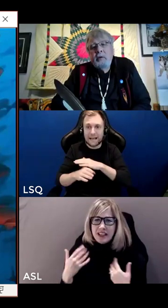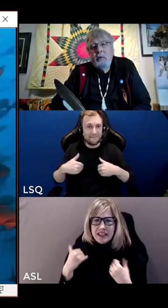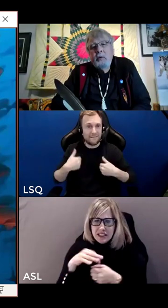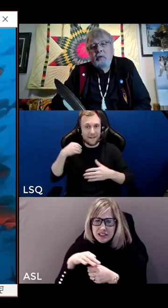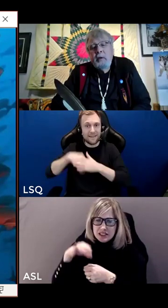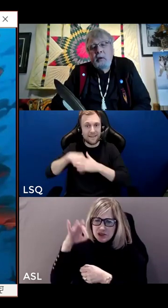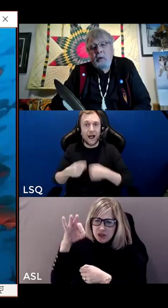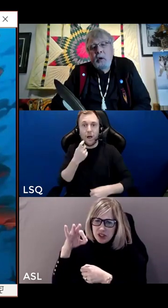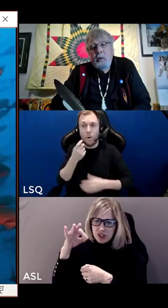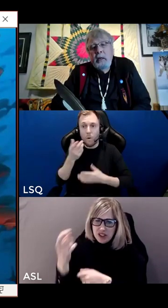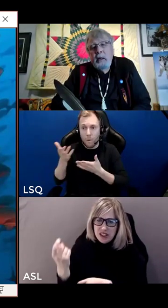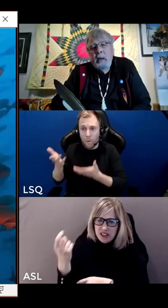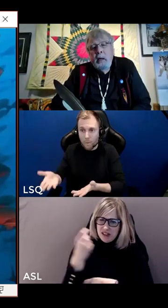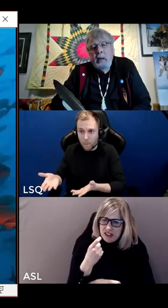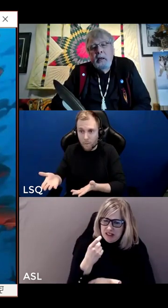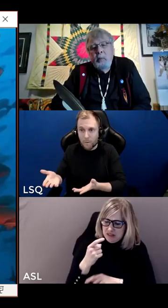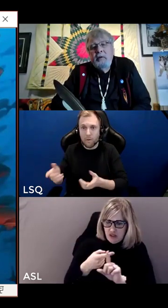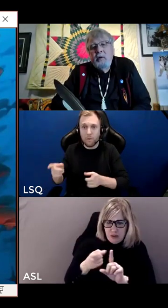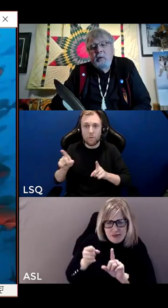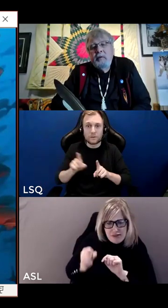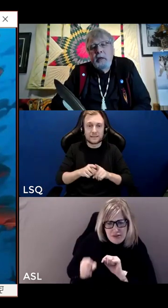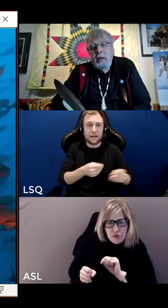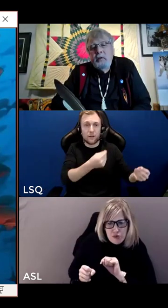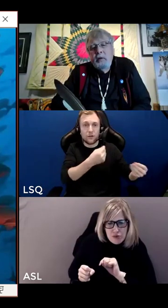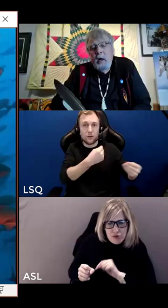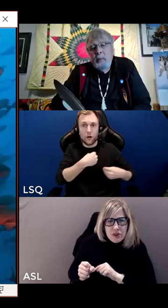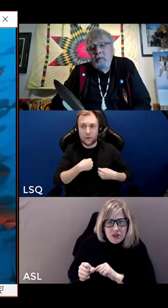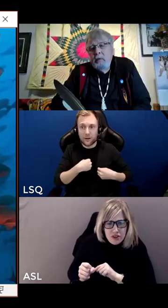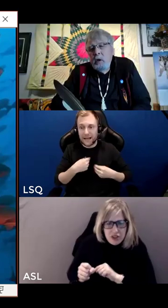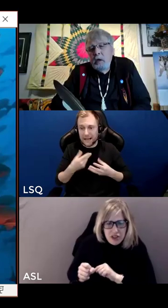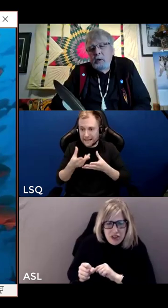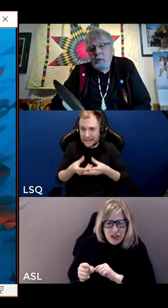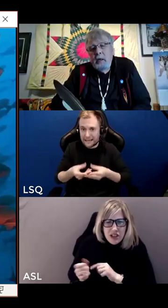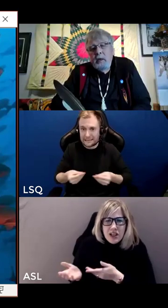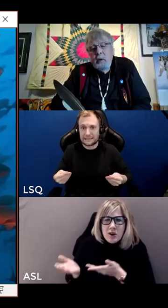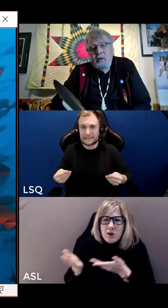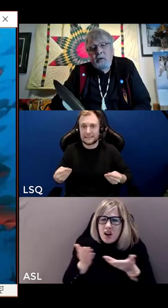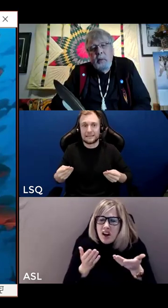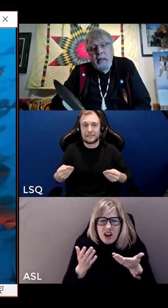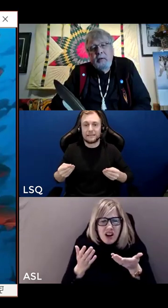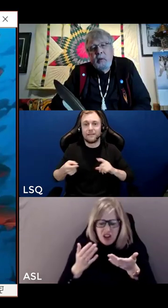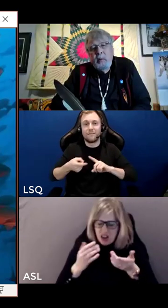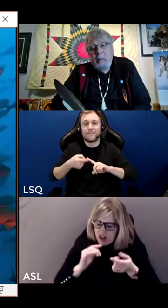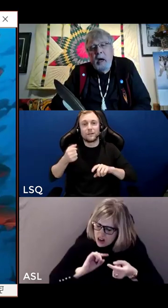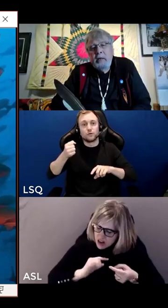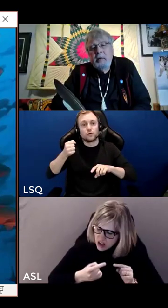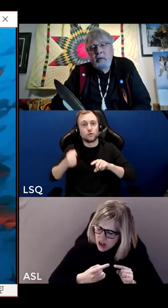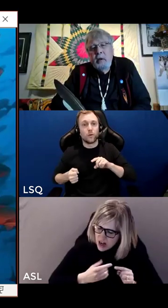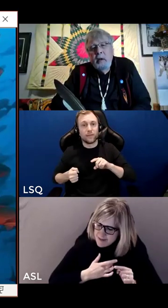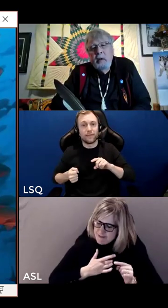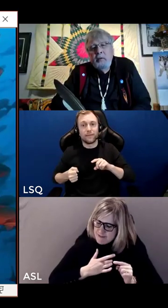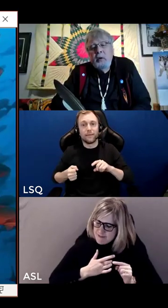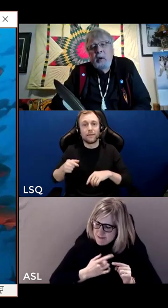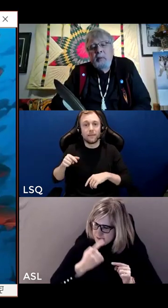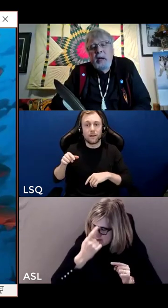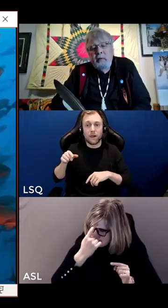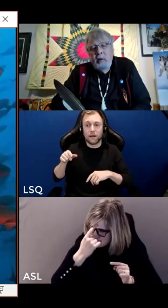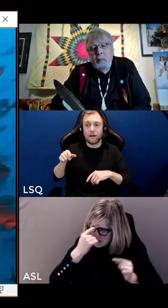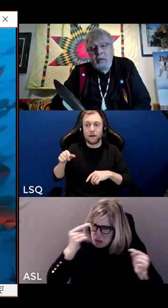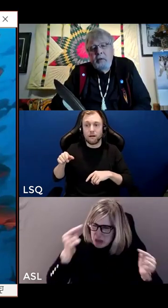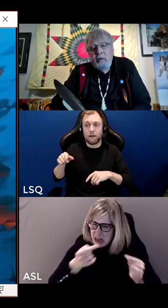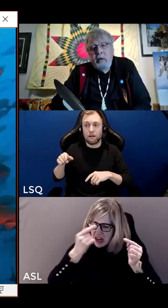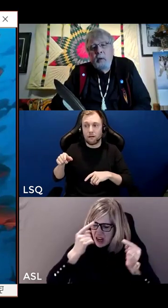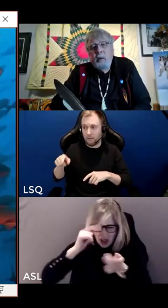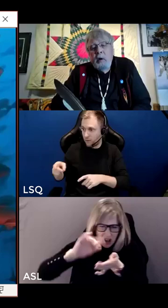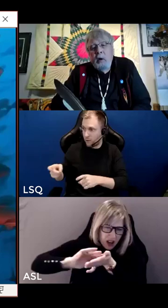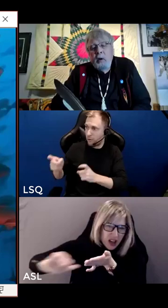this day through the southern doorway that brings to us the gifts to help us to wash away the hurts and pains from our minds so that we might live